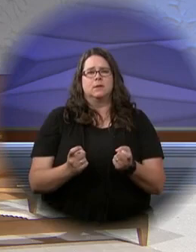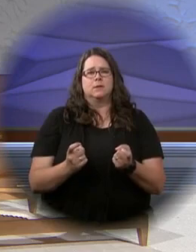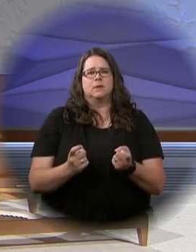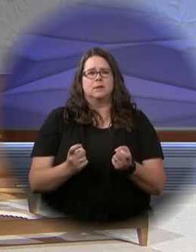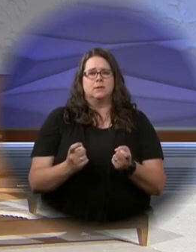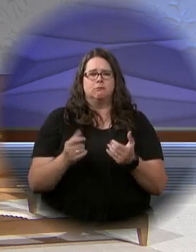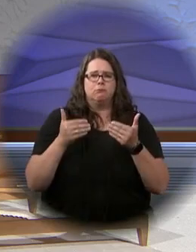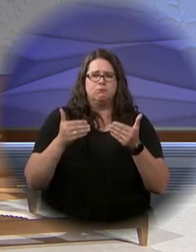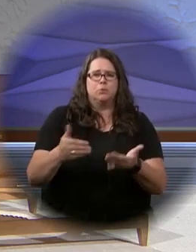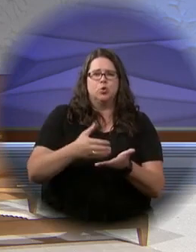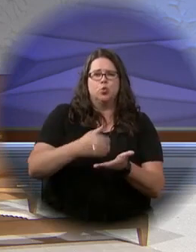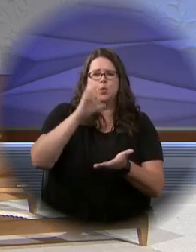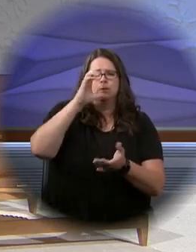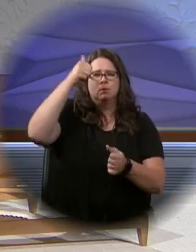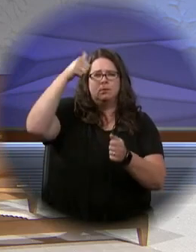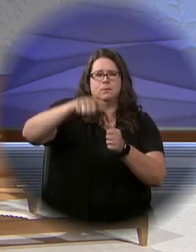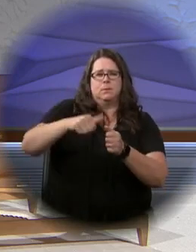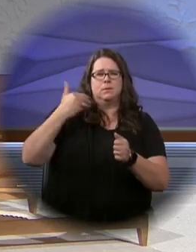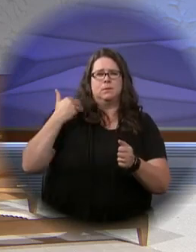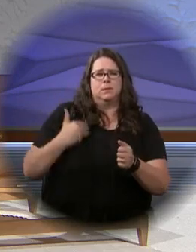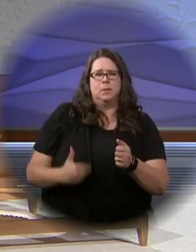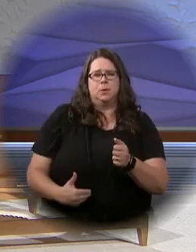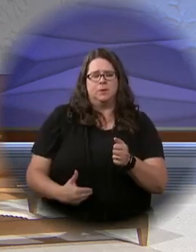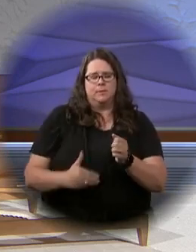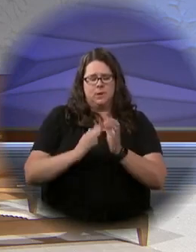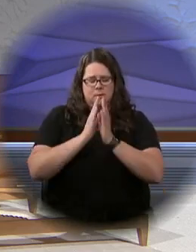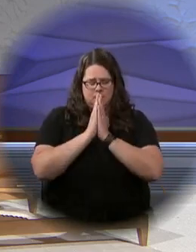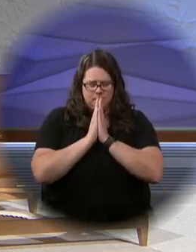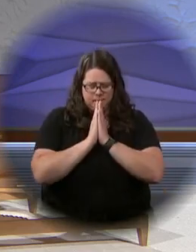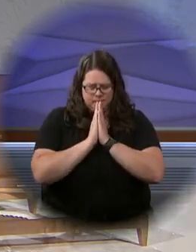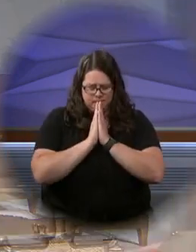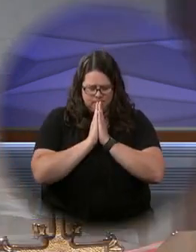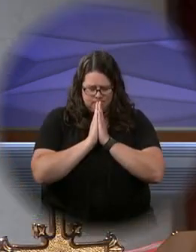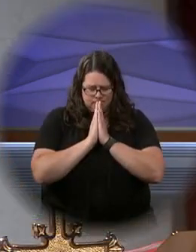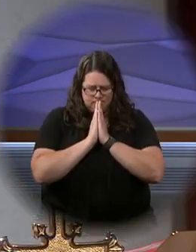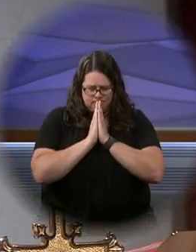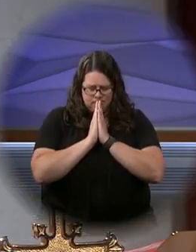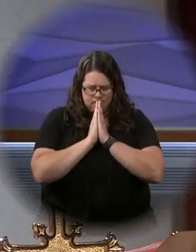for the forgiveness of sins. Do this in memory of me.